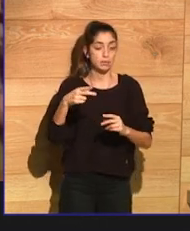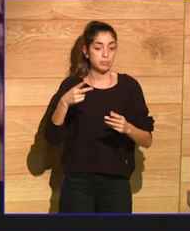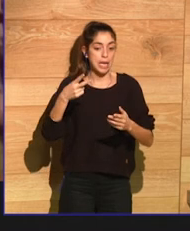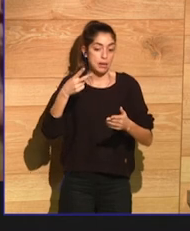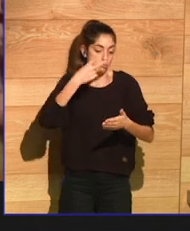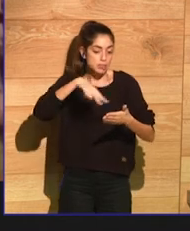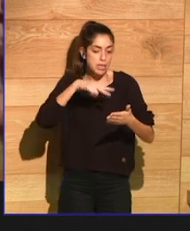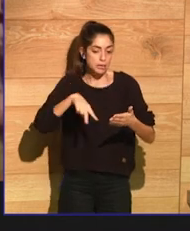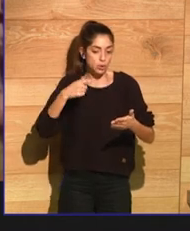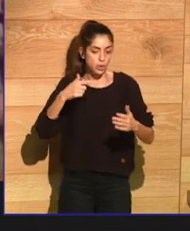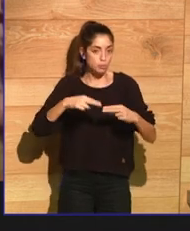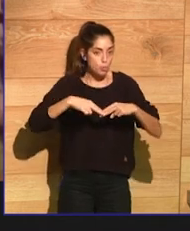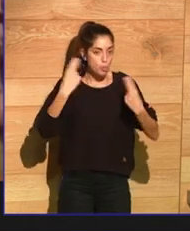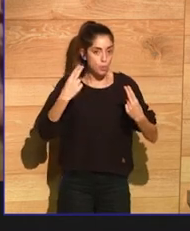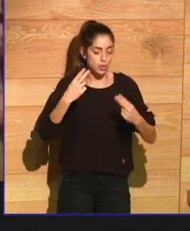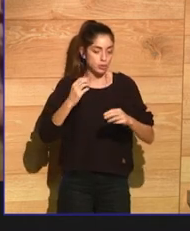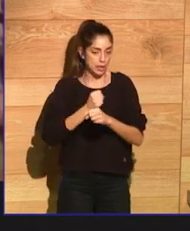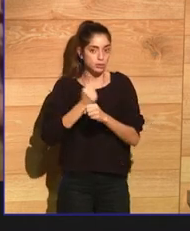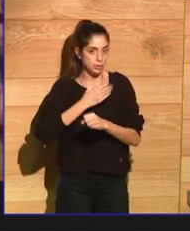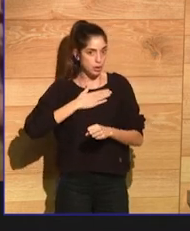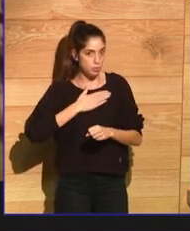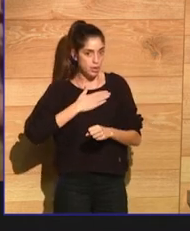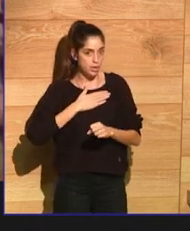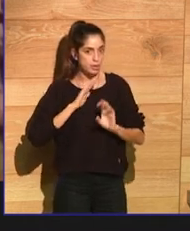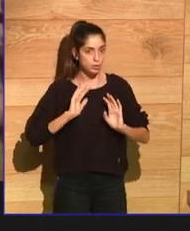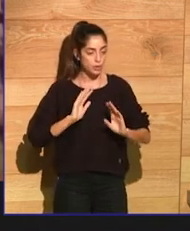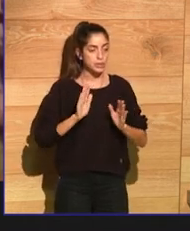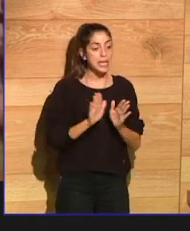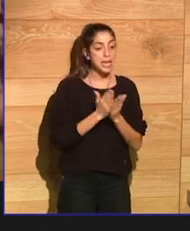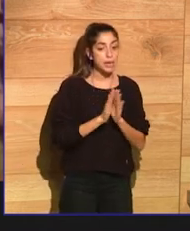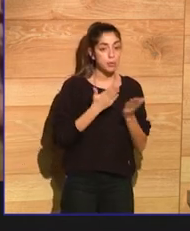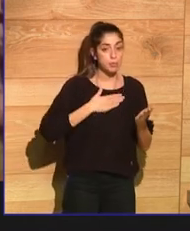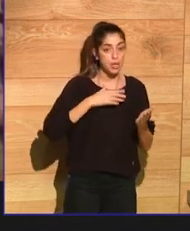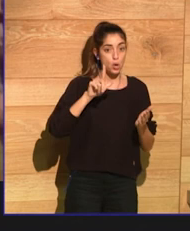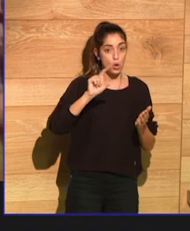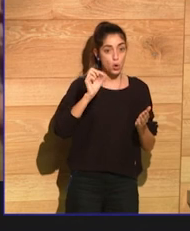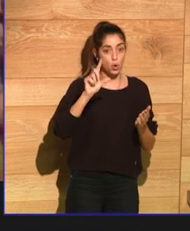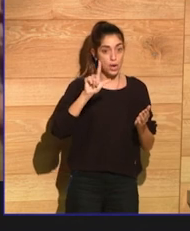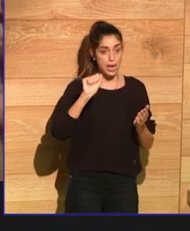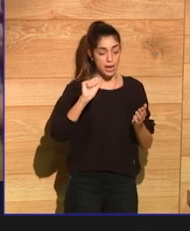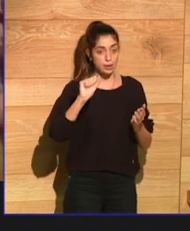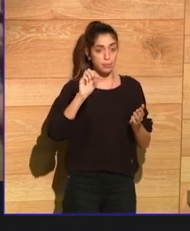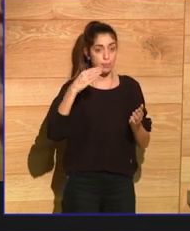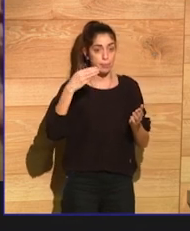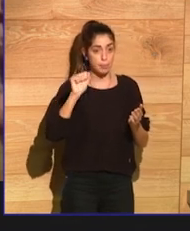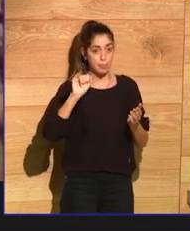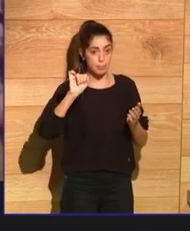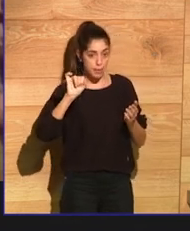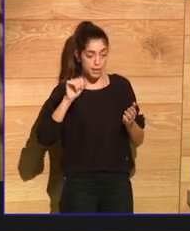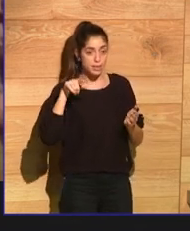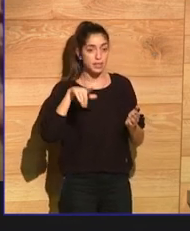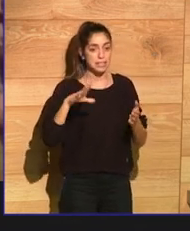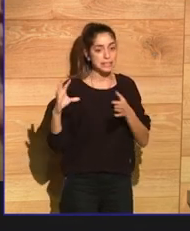was sort of tied into this possible idea that they'd taken this trip and that